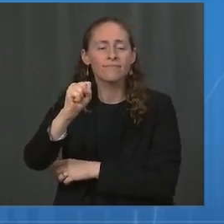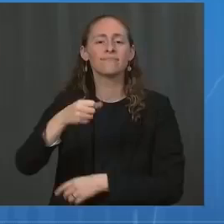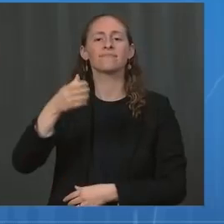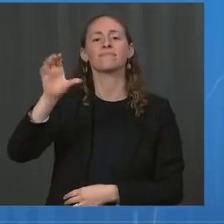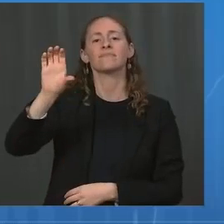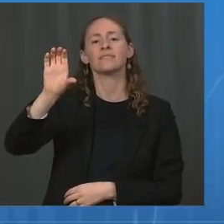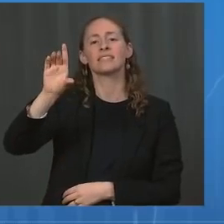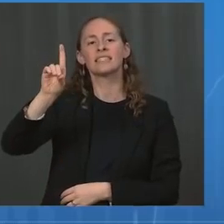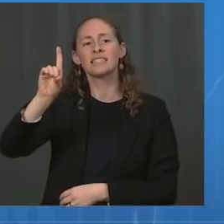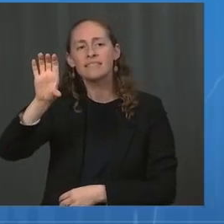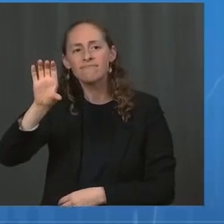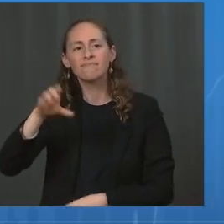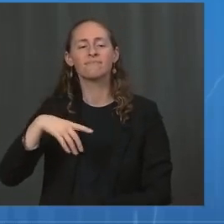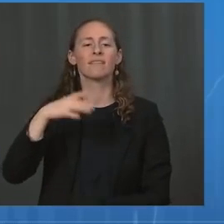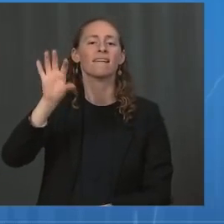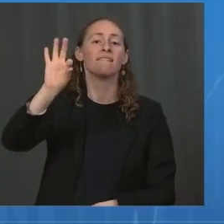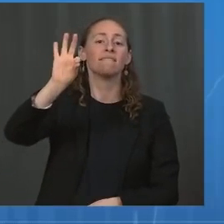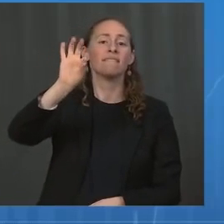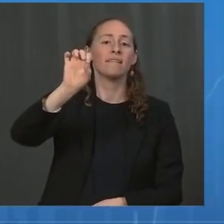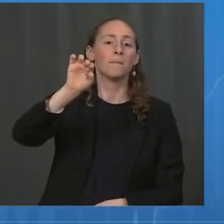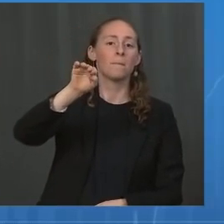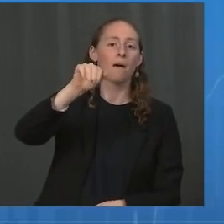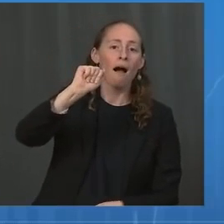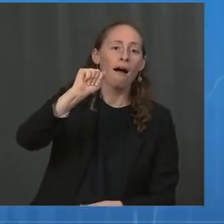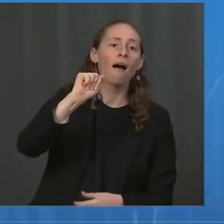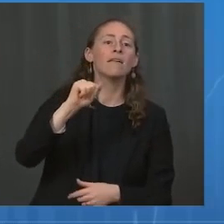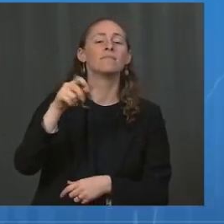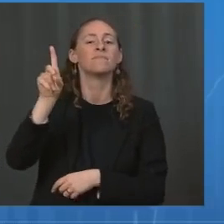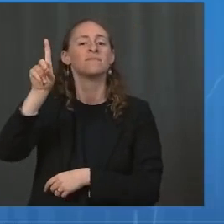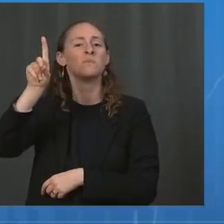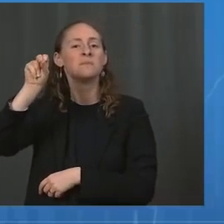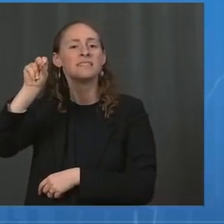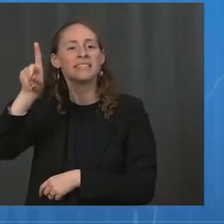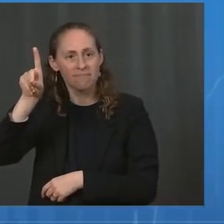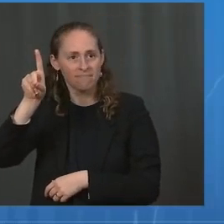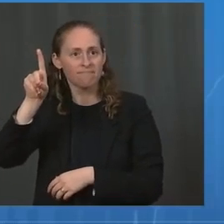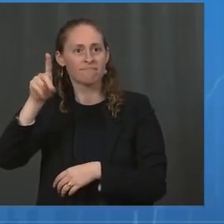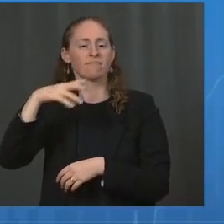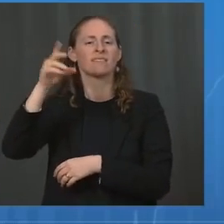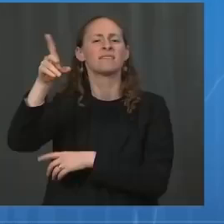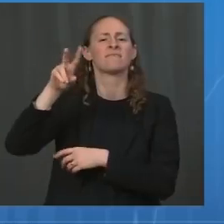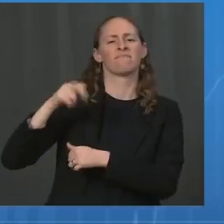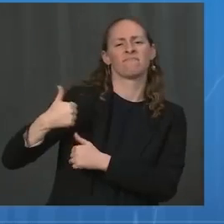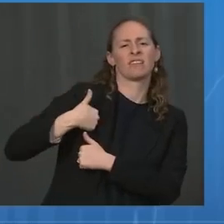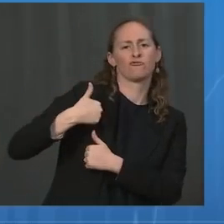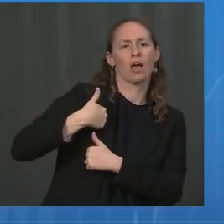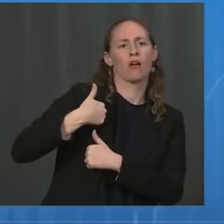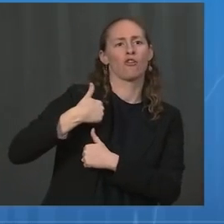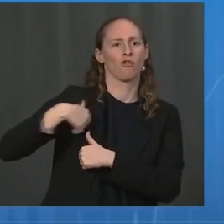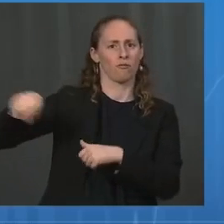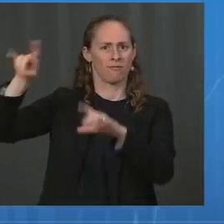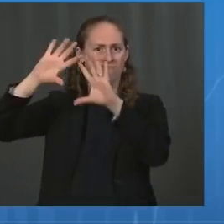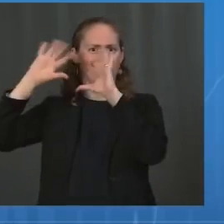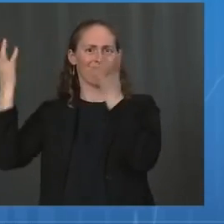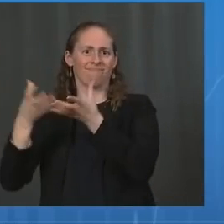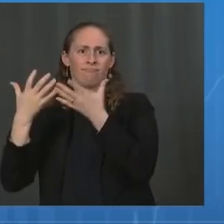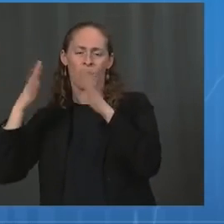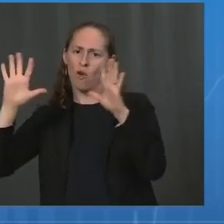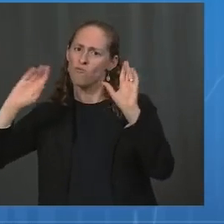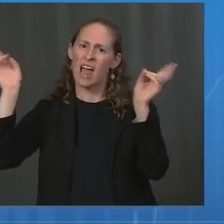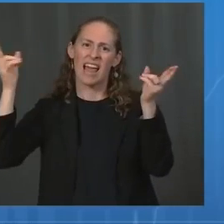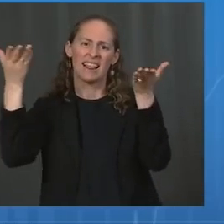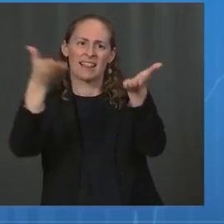DOD, and the VA, to address state-specific needs. We've deployed more than 700 personnel,